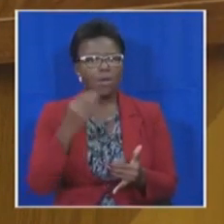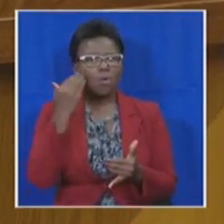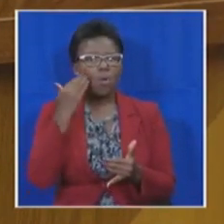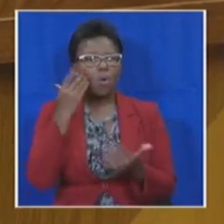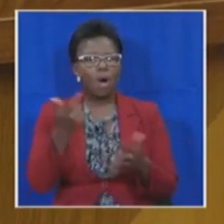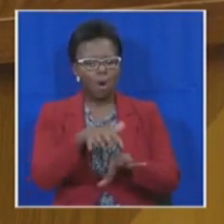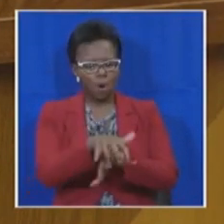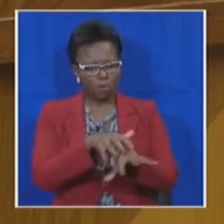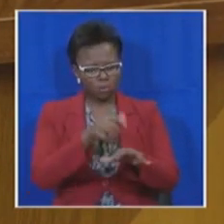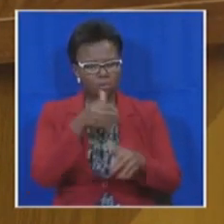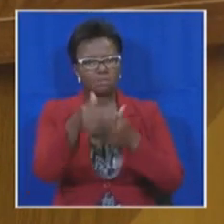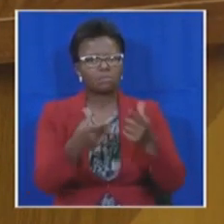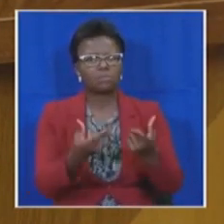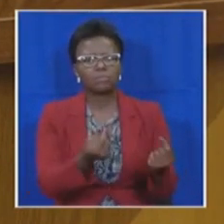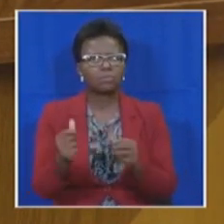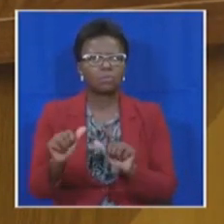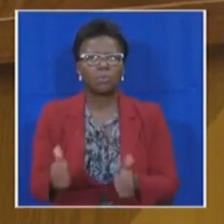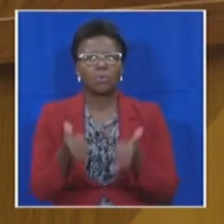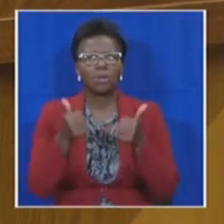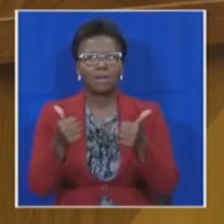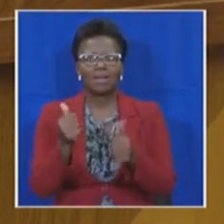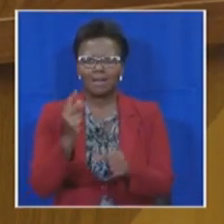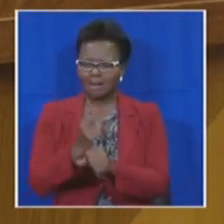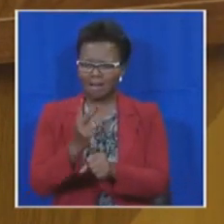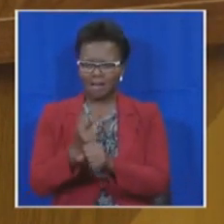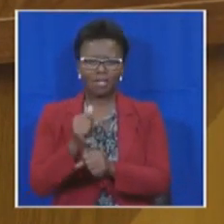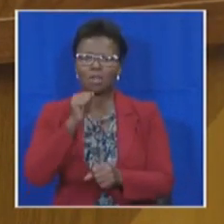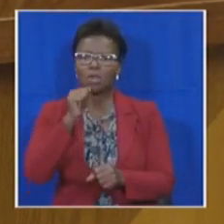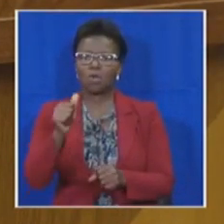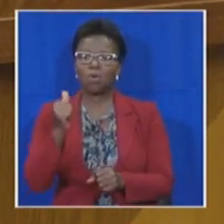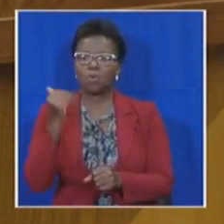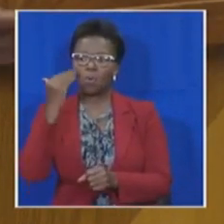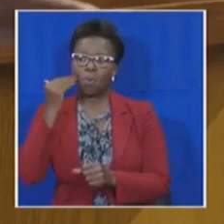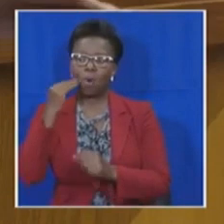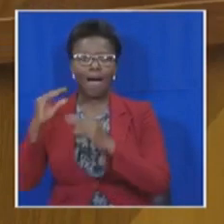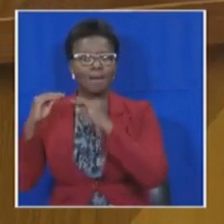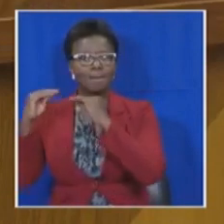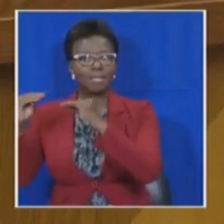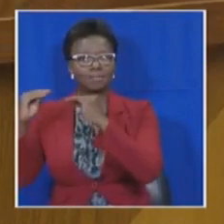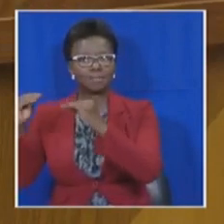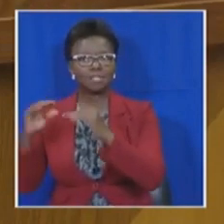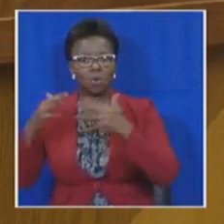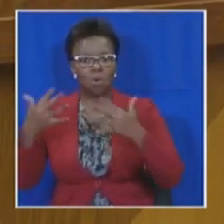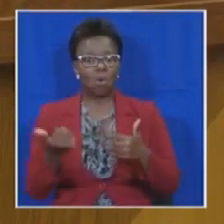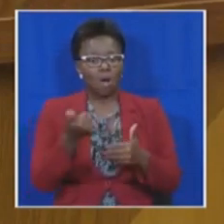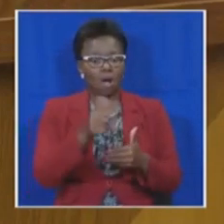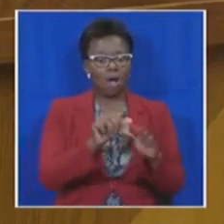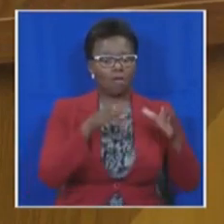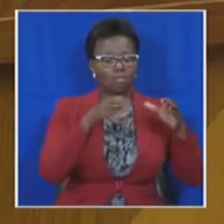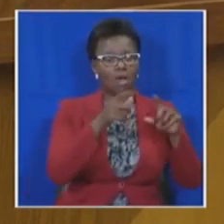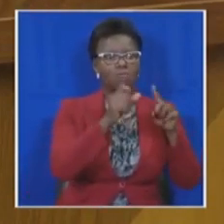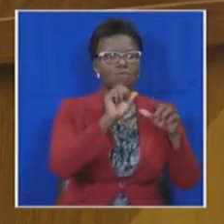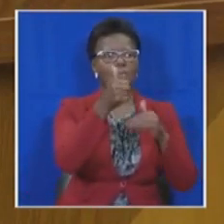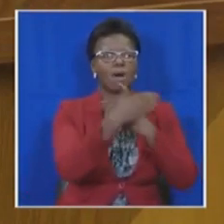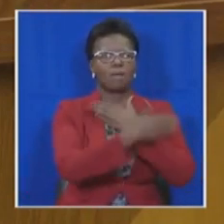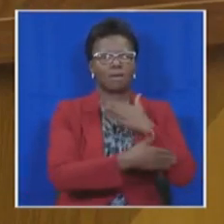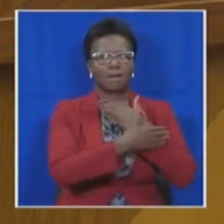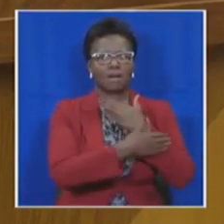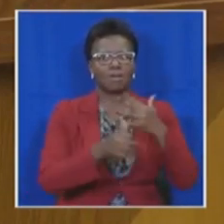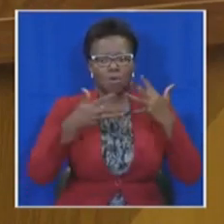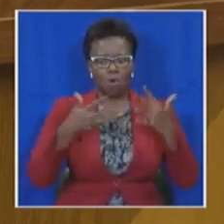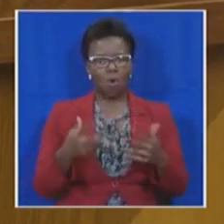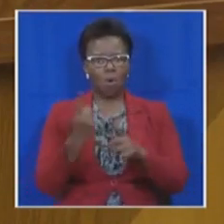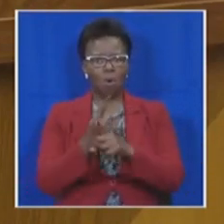agricultural use of the land. So once again, it is not white monopoly capital, it is not a third force honourable member, and it is not counter